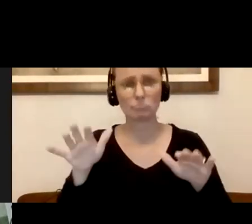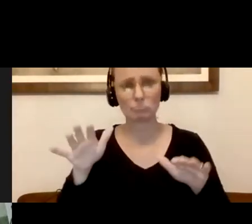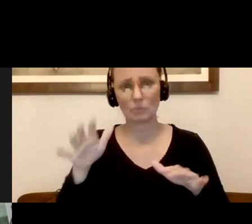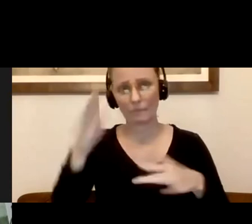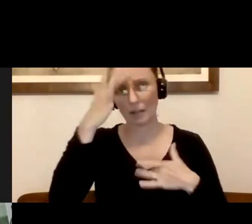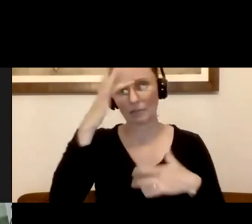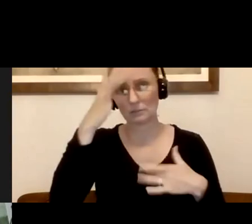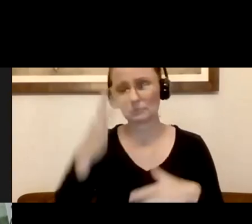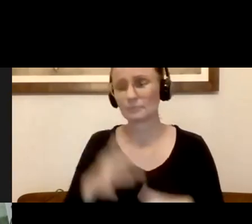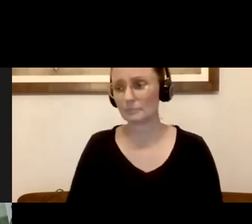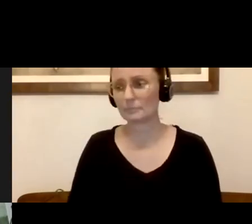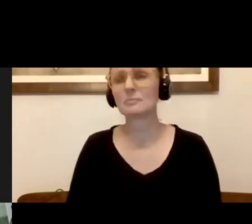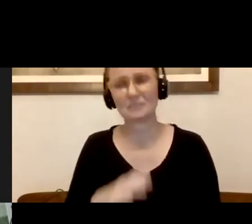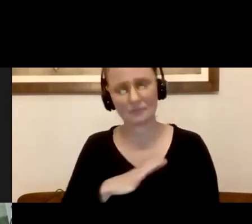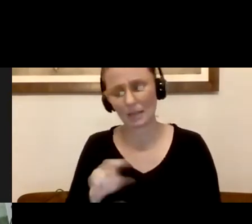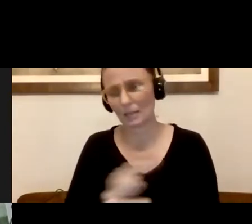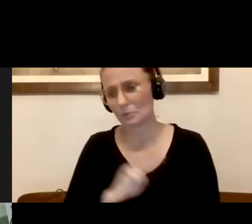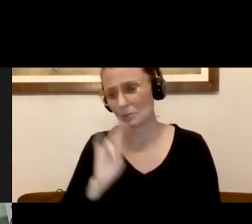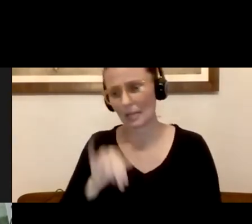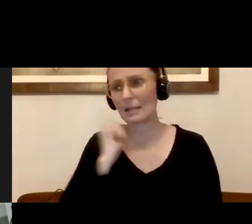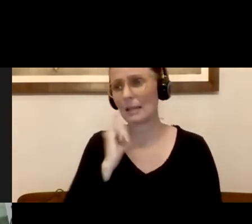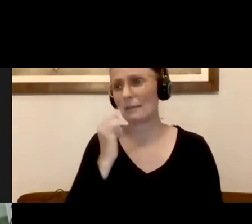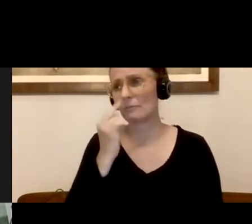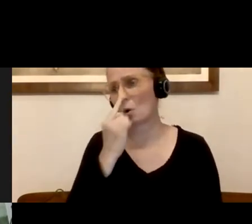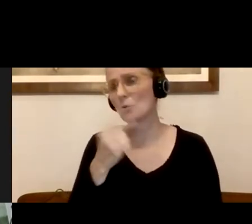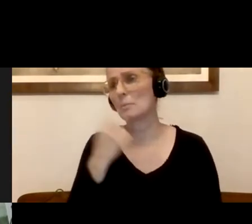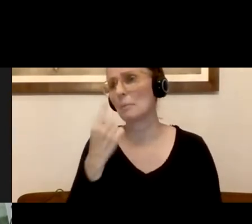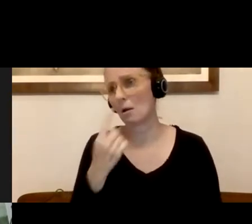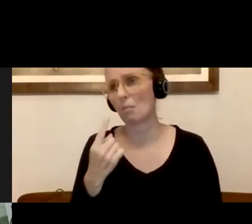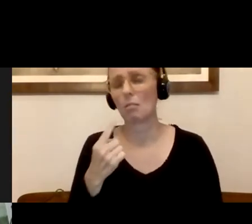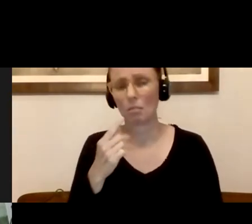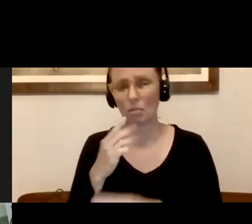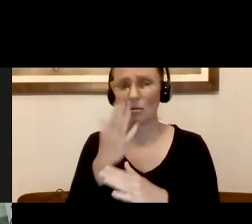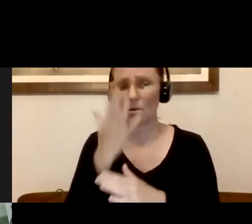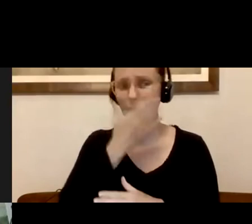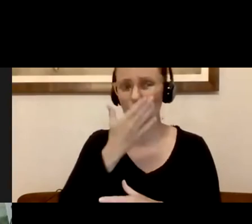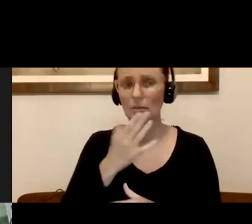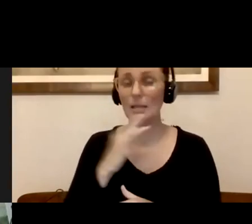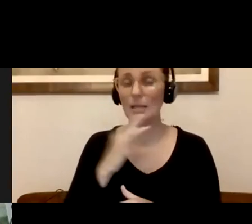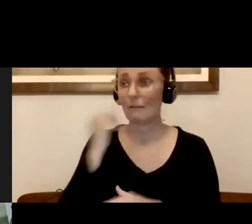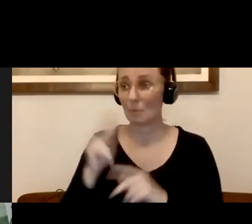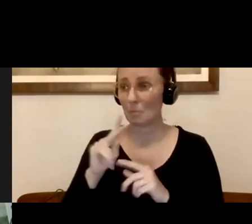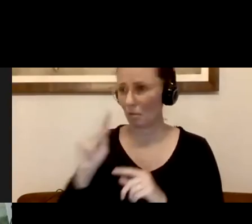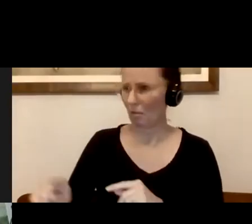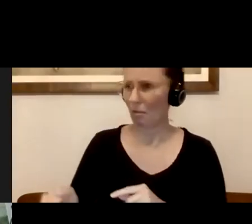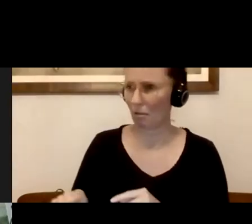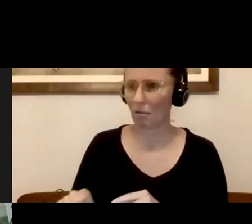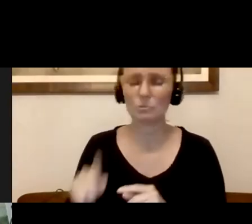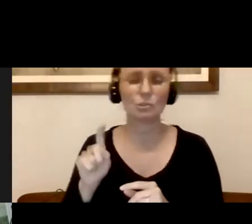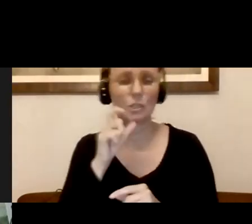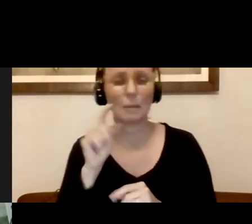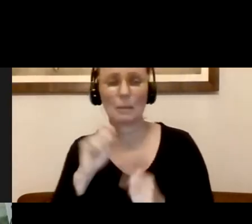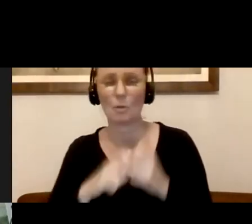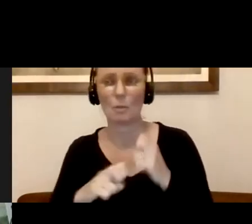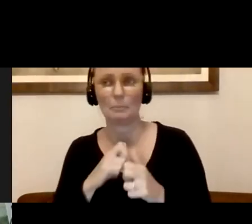as long as your mouth and nose are covered. If your question is to say, I have an underlying condition and this shouldn't be a problem at all. Thank you, um, for that